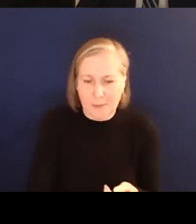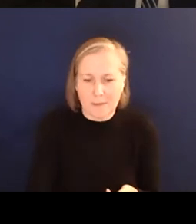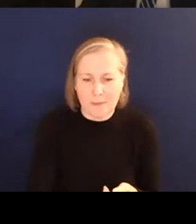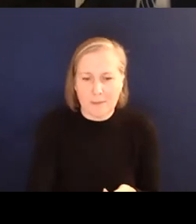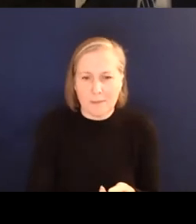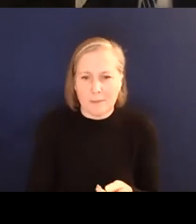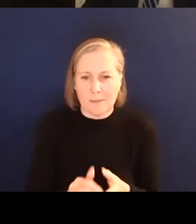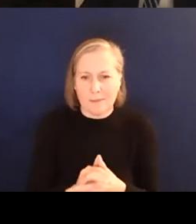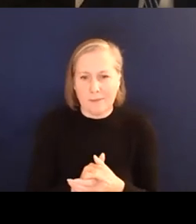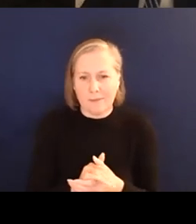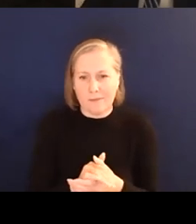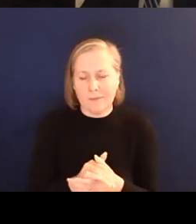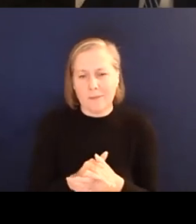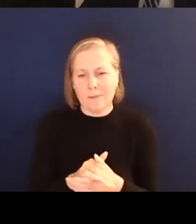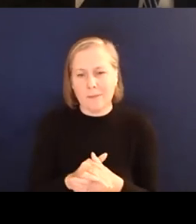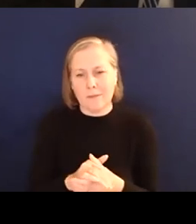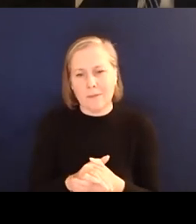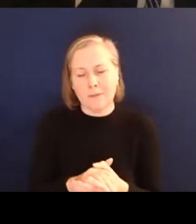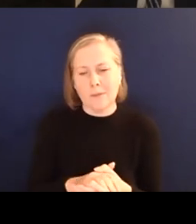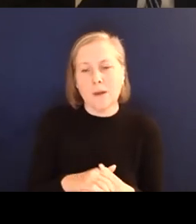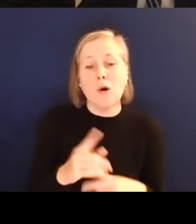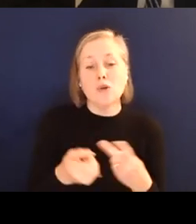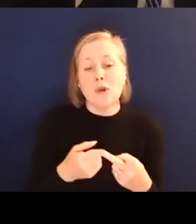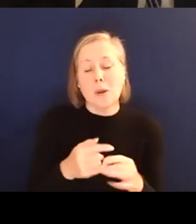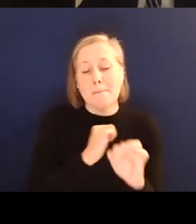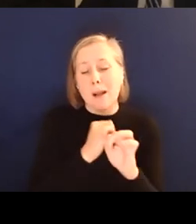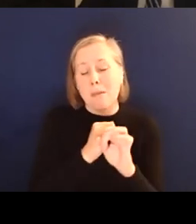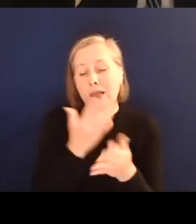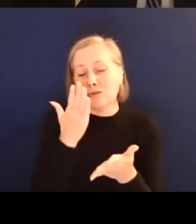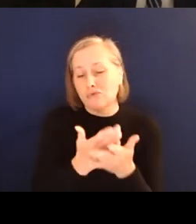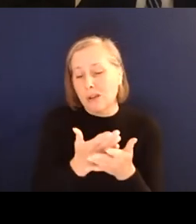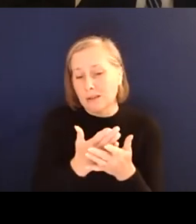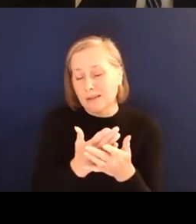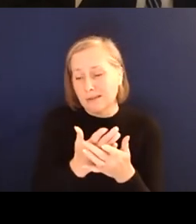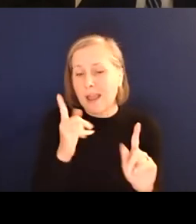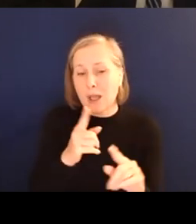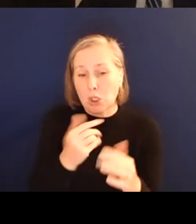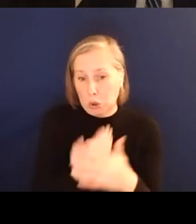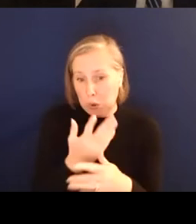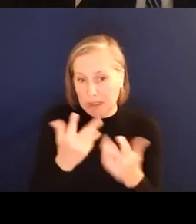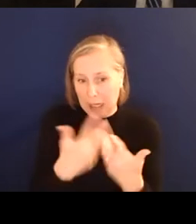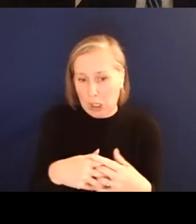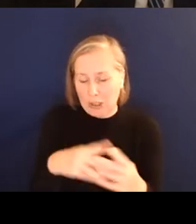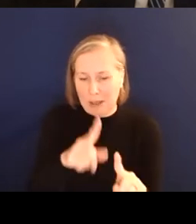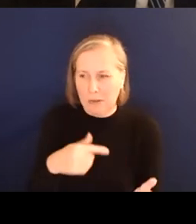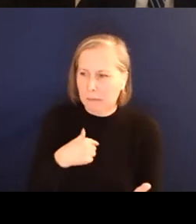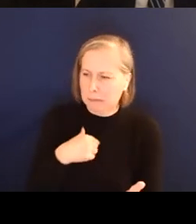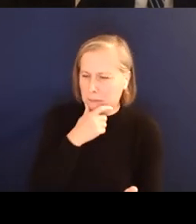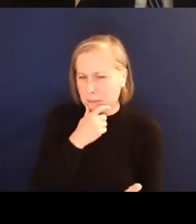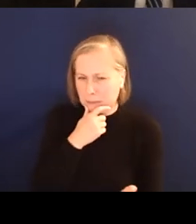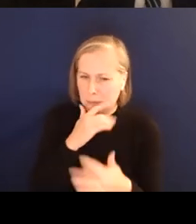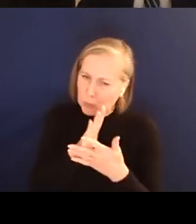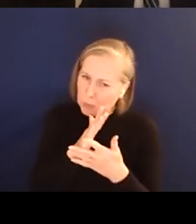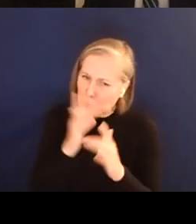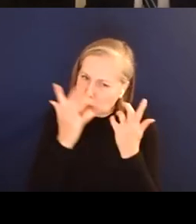the, the, public trust. So it's a new technology. takes a lot to, to get the trust and see,